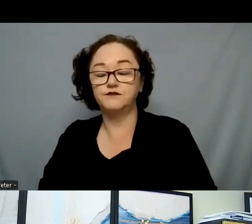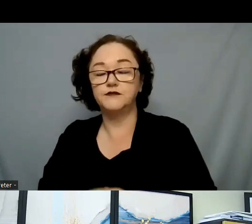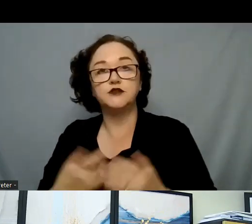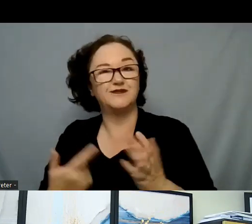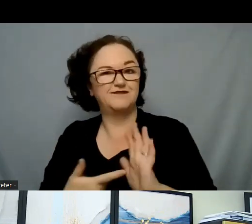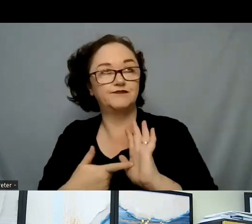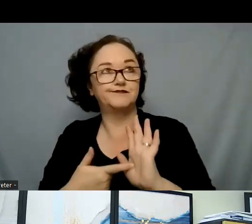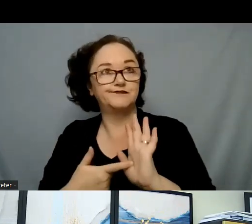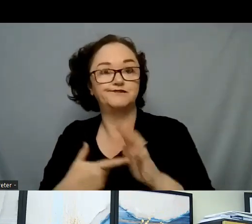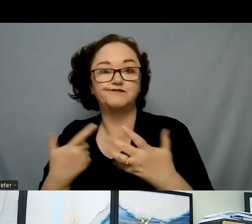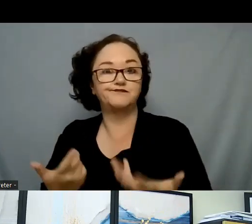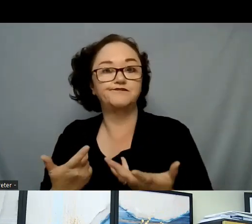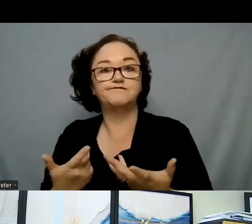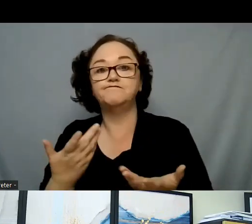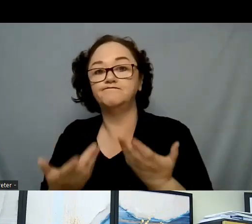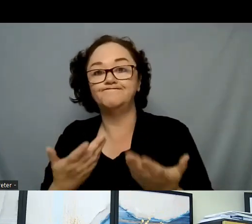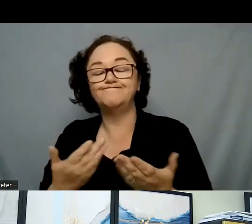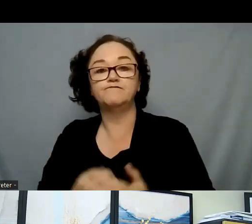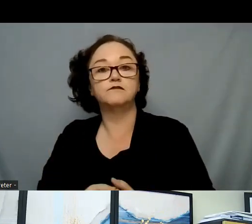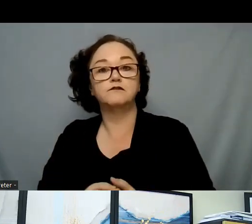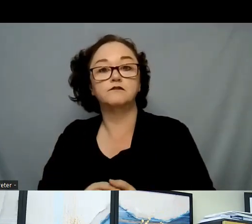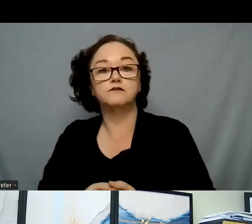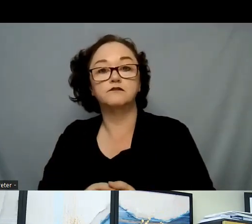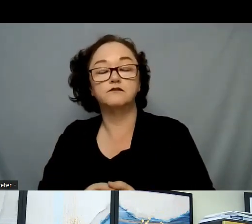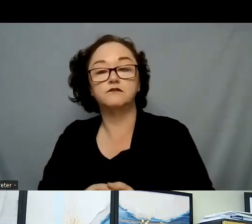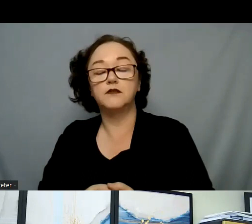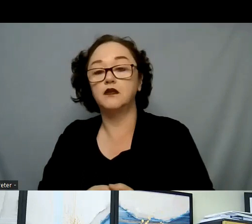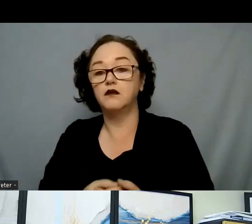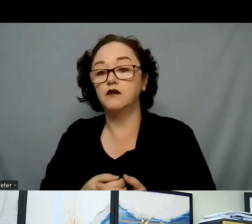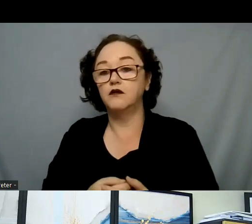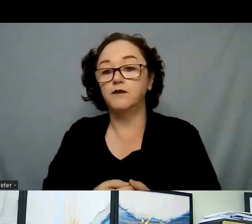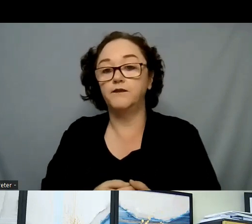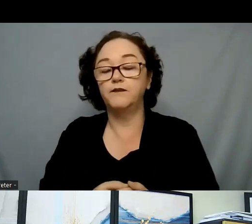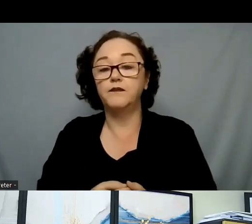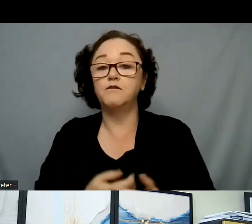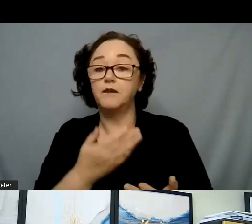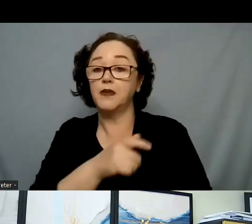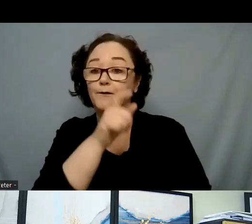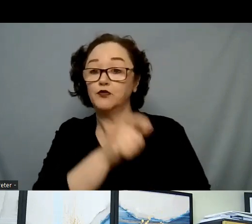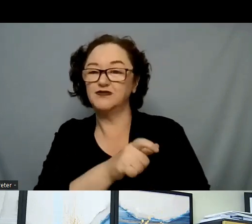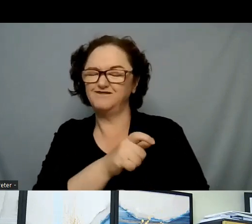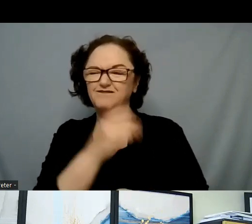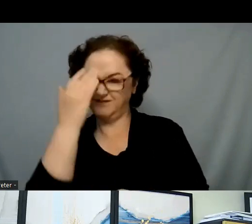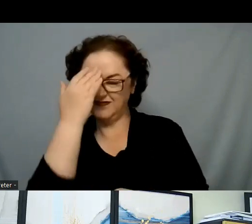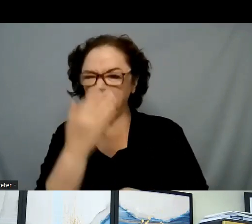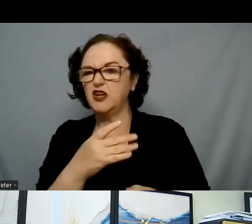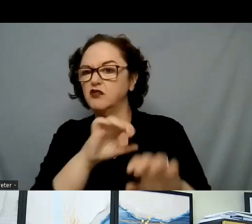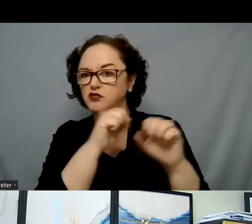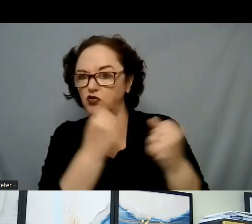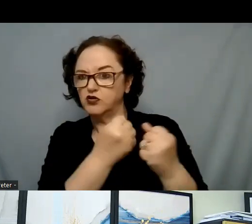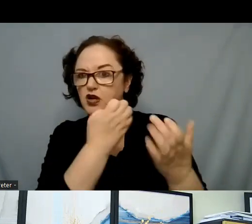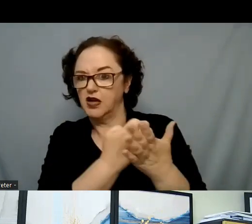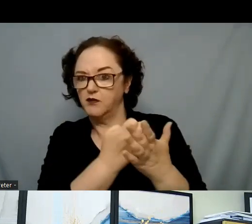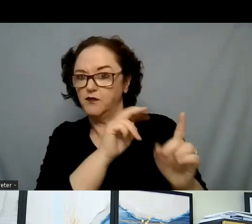that might be persons who, they, from a socioeconomic perspective, they may not have